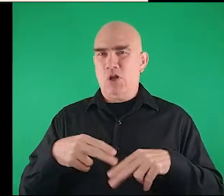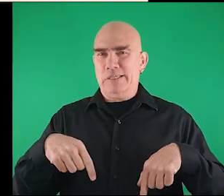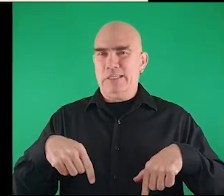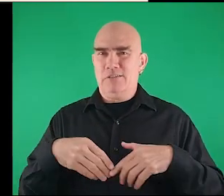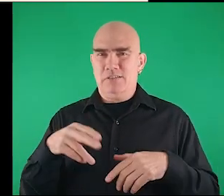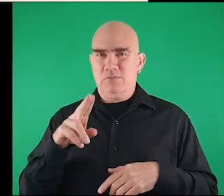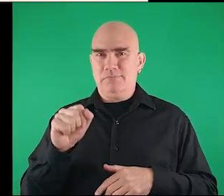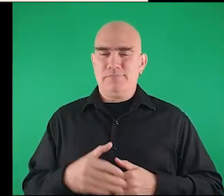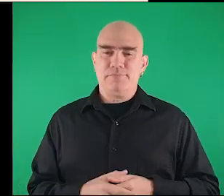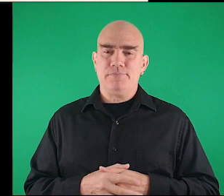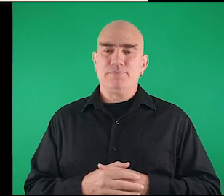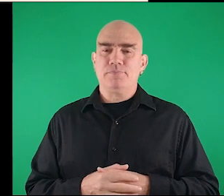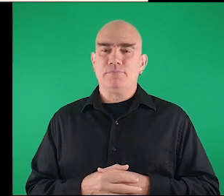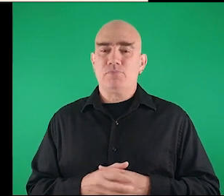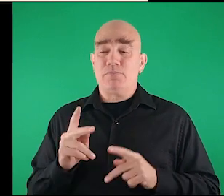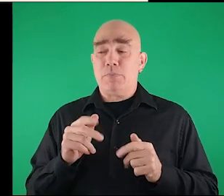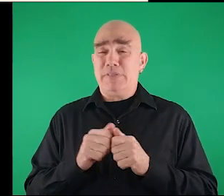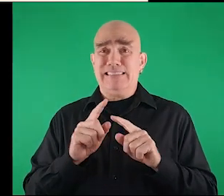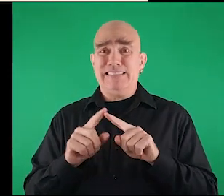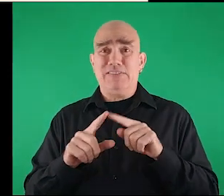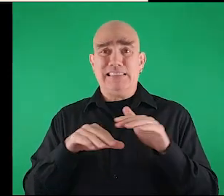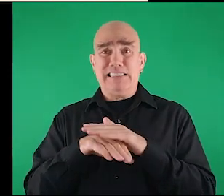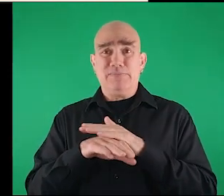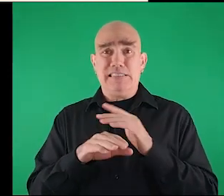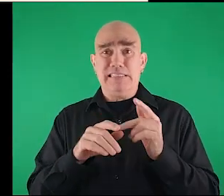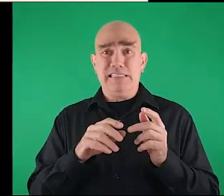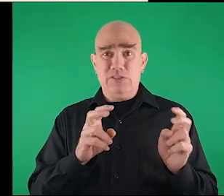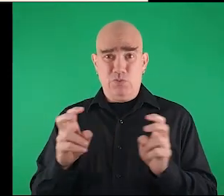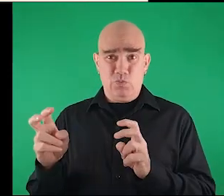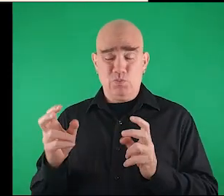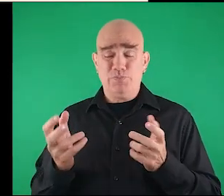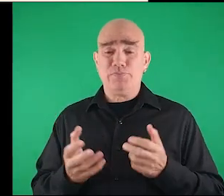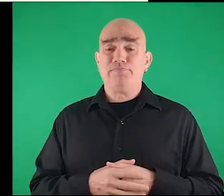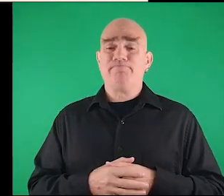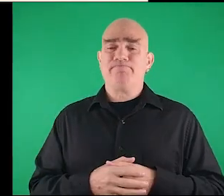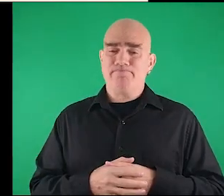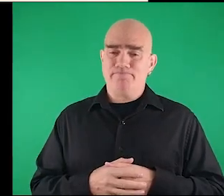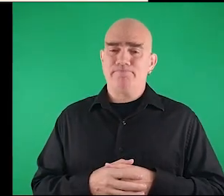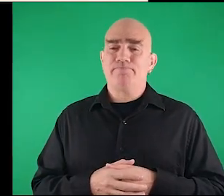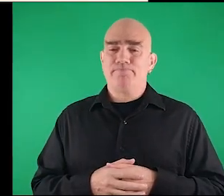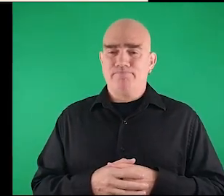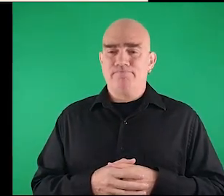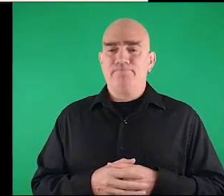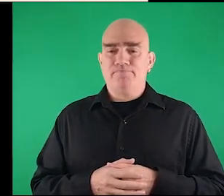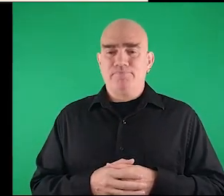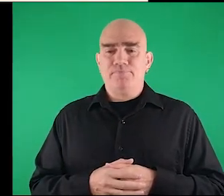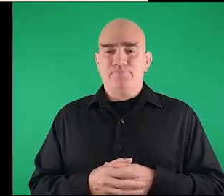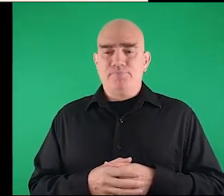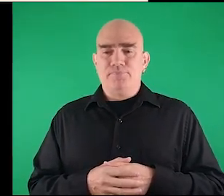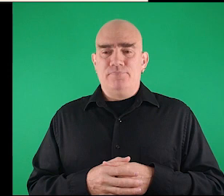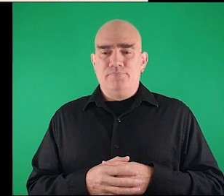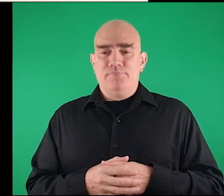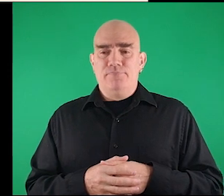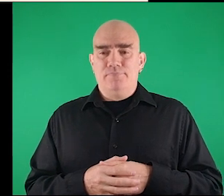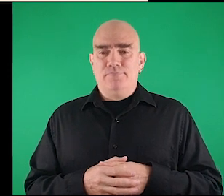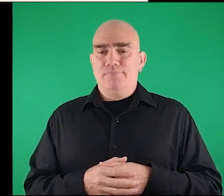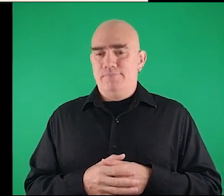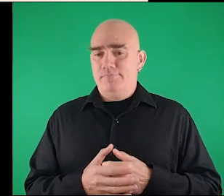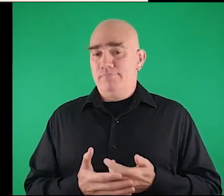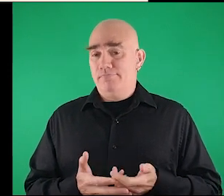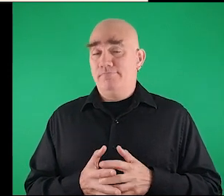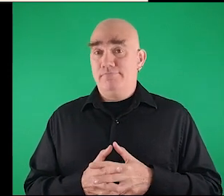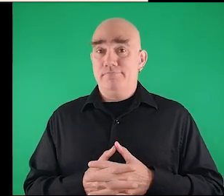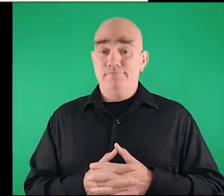paratransit so people with um different um accessibility